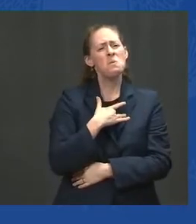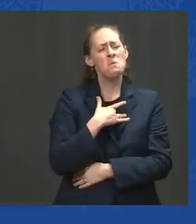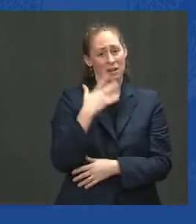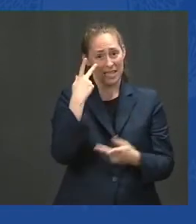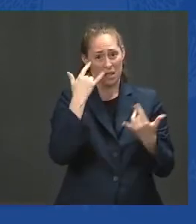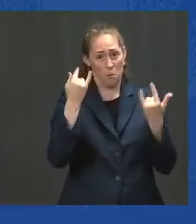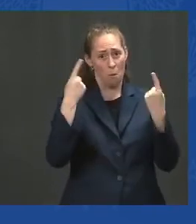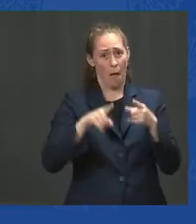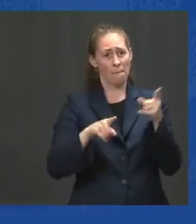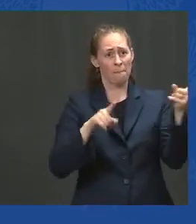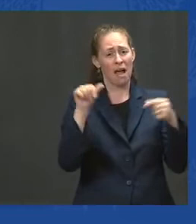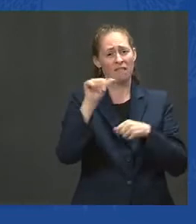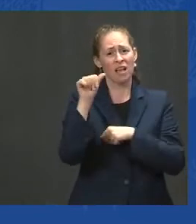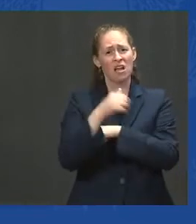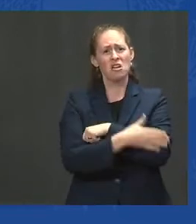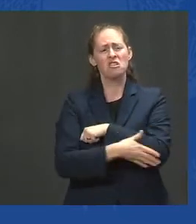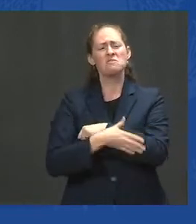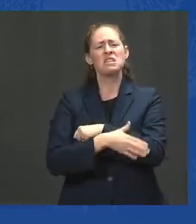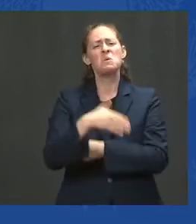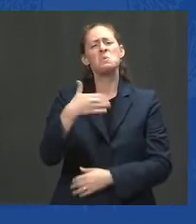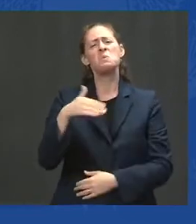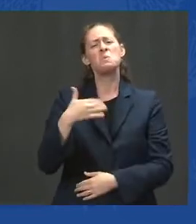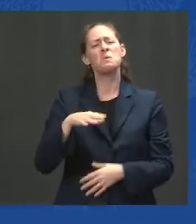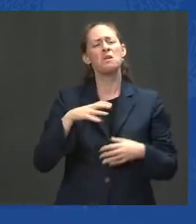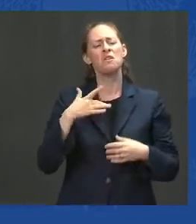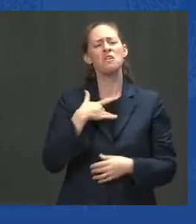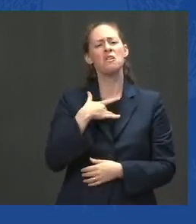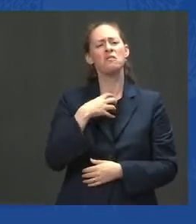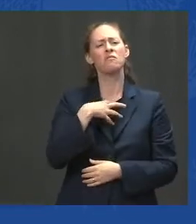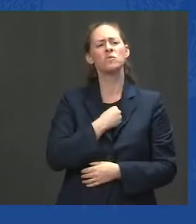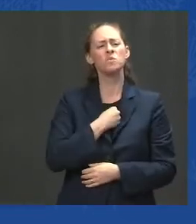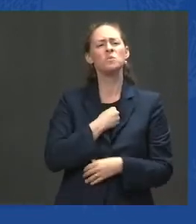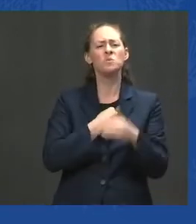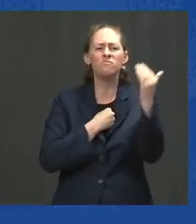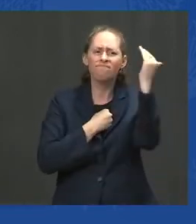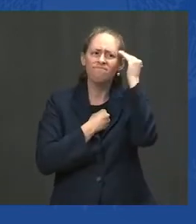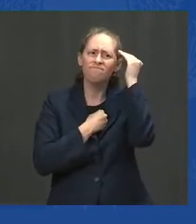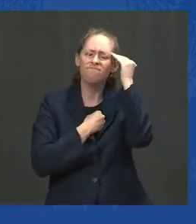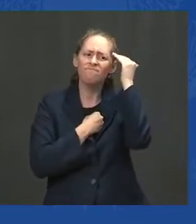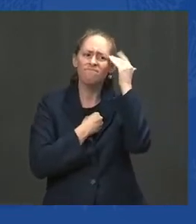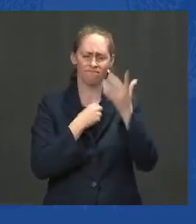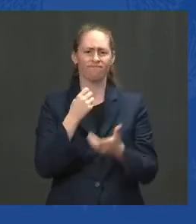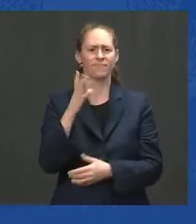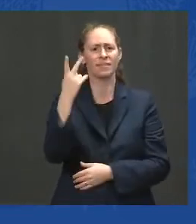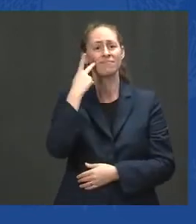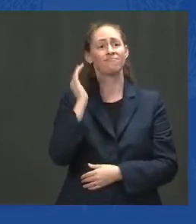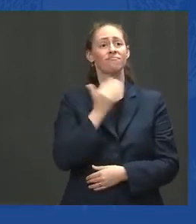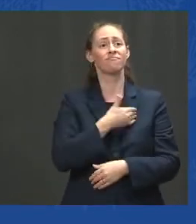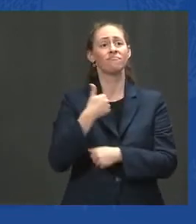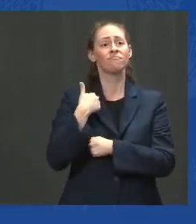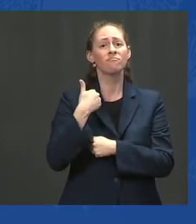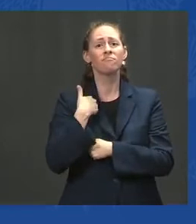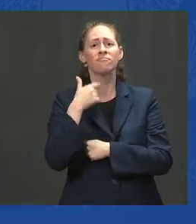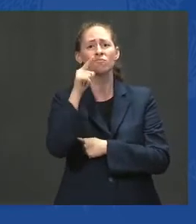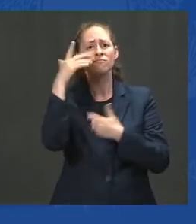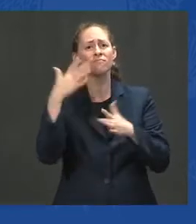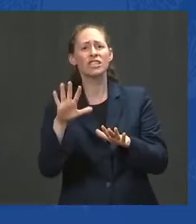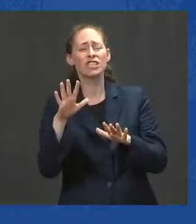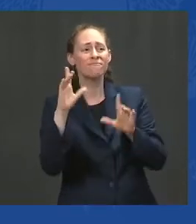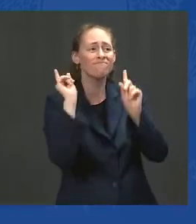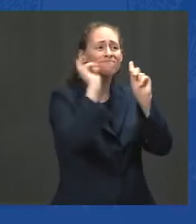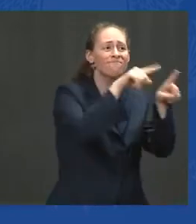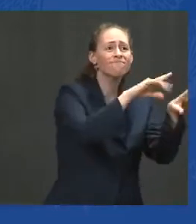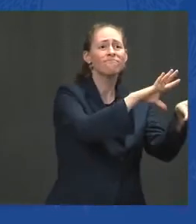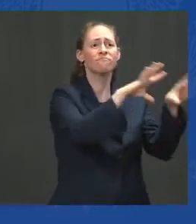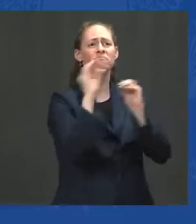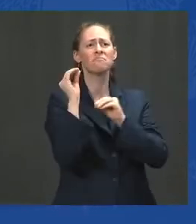gut-wrenching, particularly for our veterans, our diplomats, humanitarian workers, for anyone who has spent time